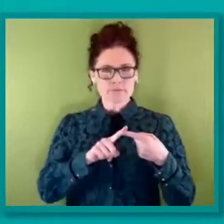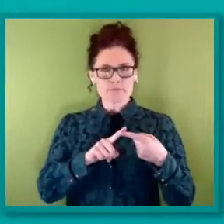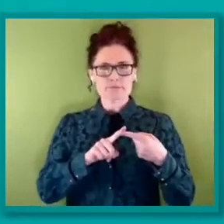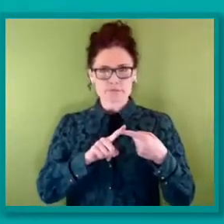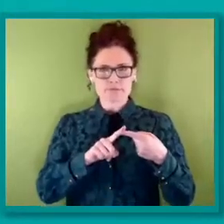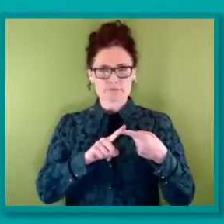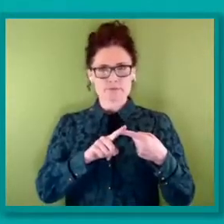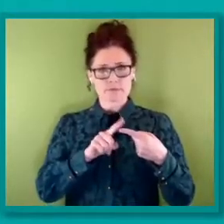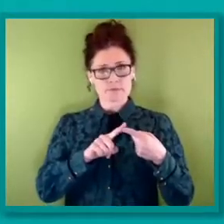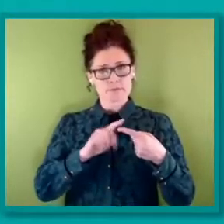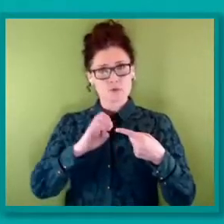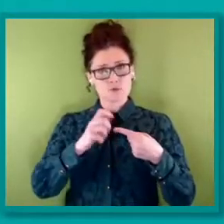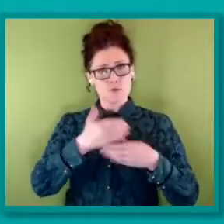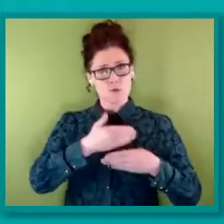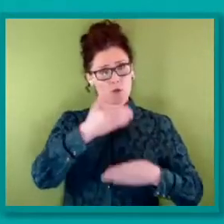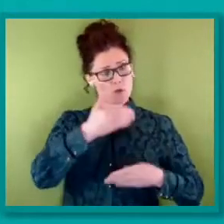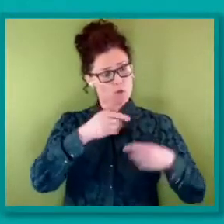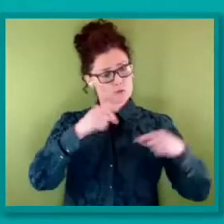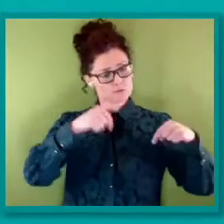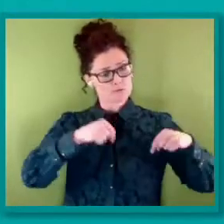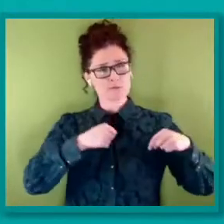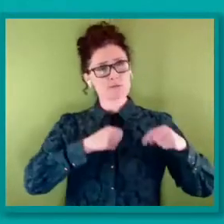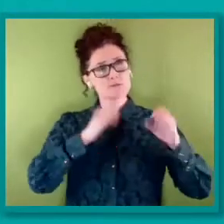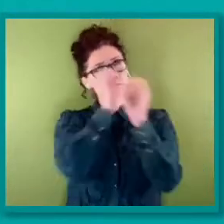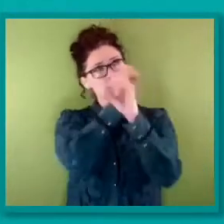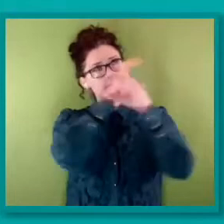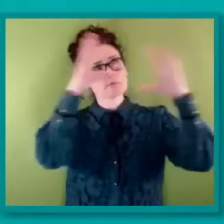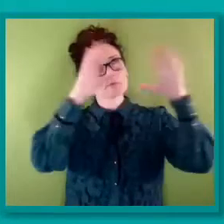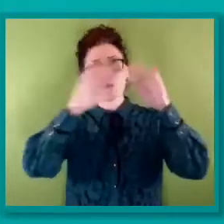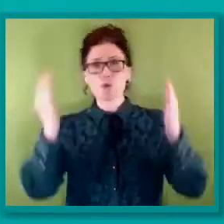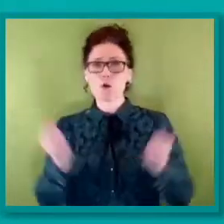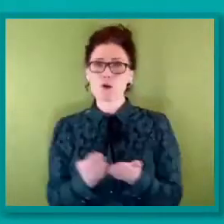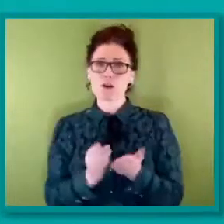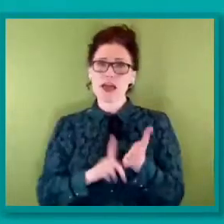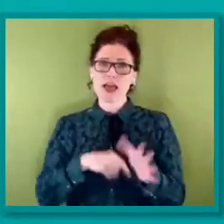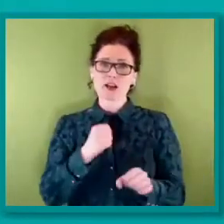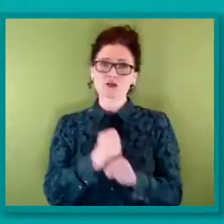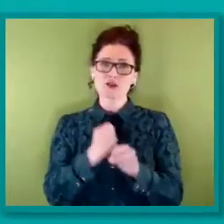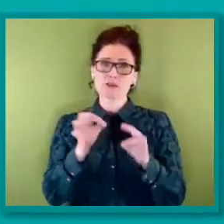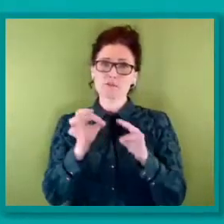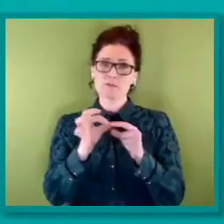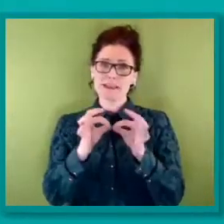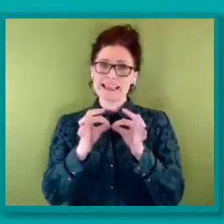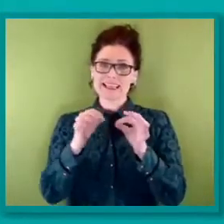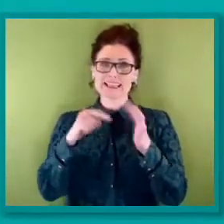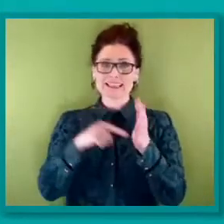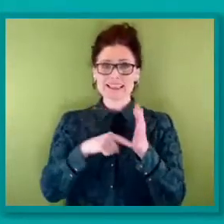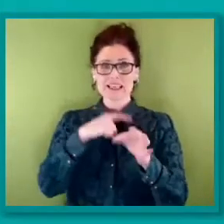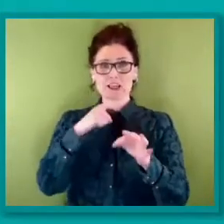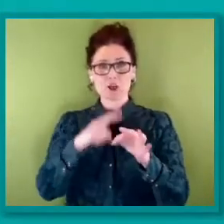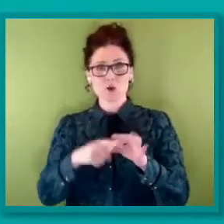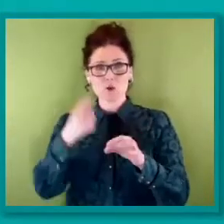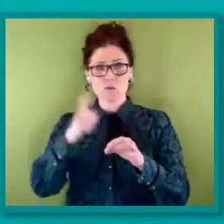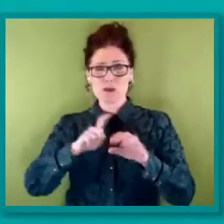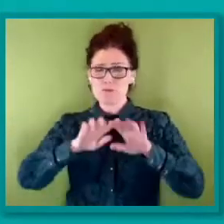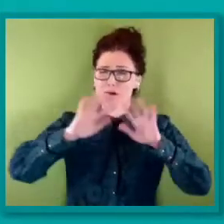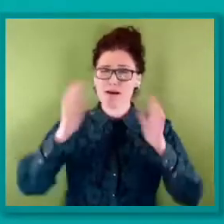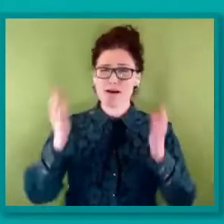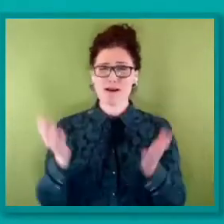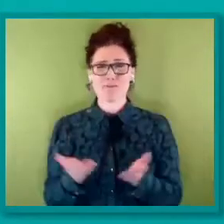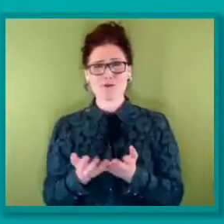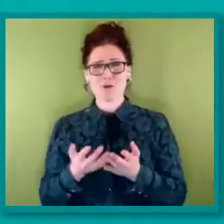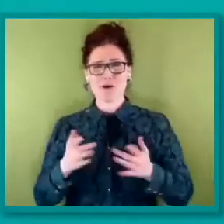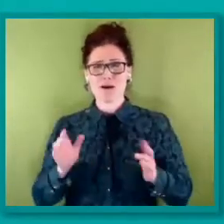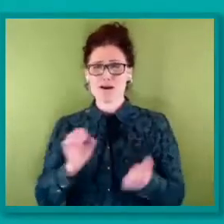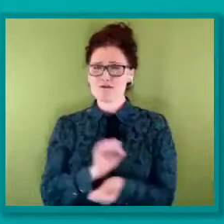Stonewall, we can imagine a world where LGBTQ people everywhere are free to be themselves and to live their life to the